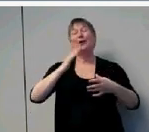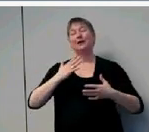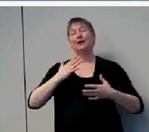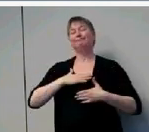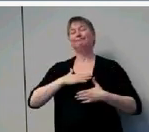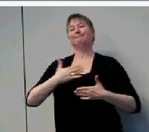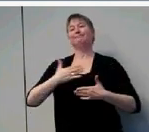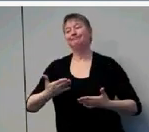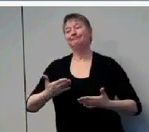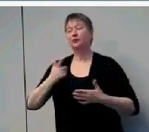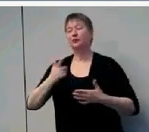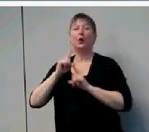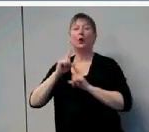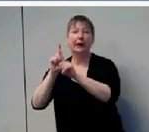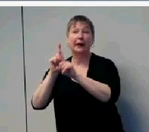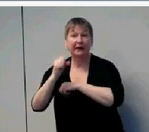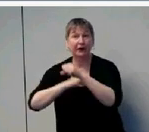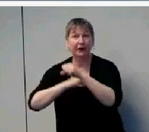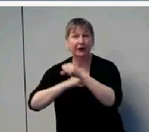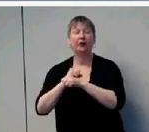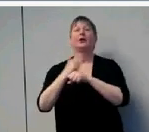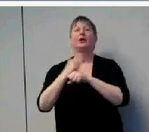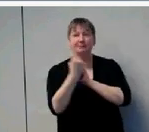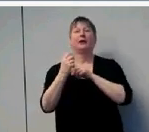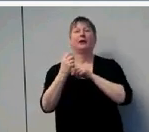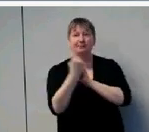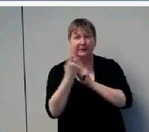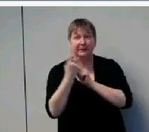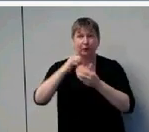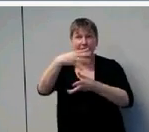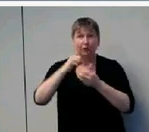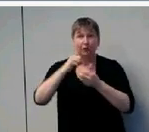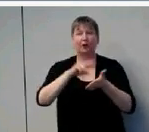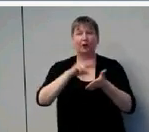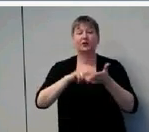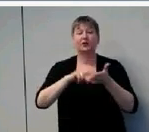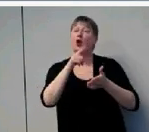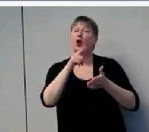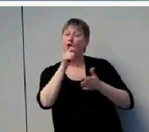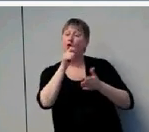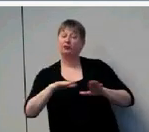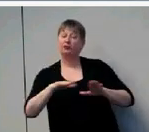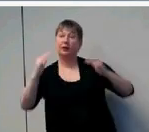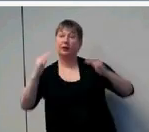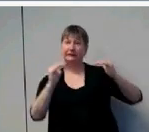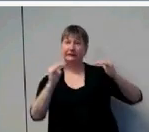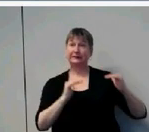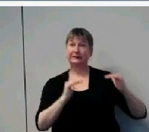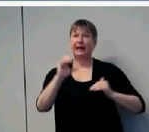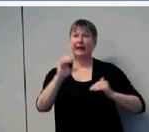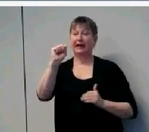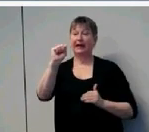results. Children from lower socioeconomic conditions might not be faring as well as the children I'll show you.